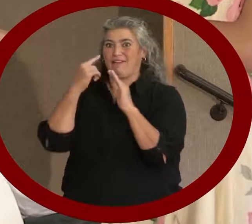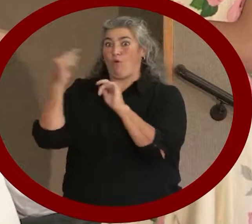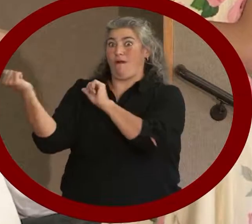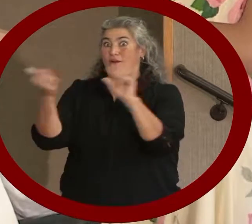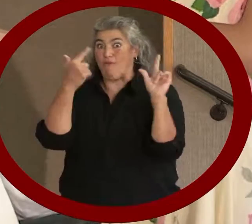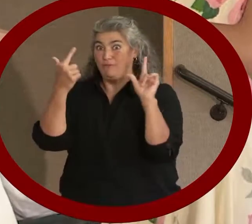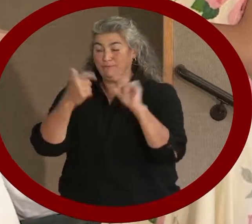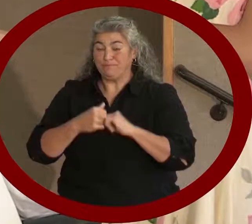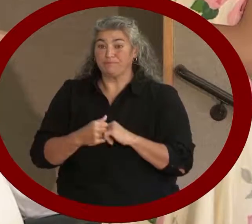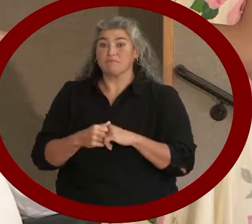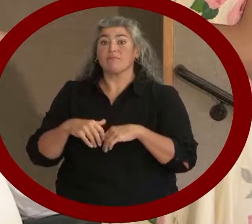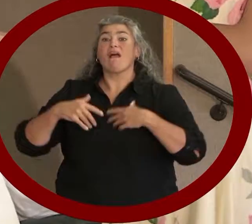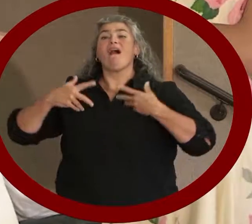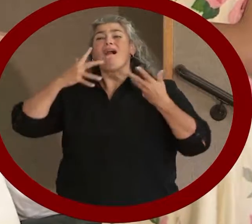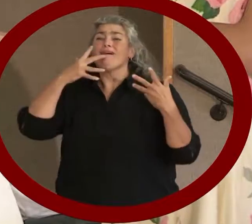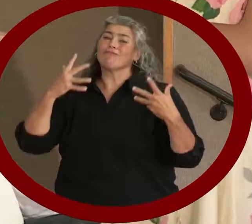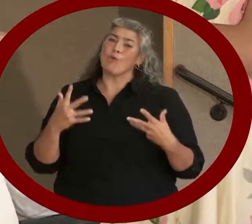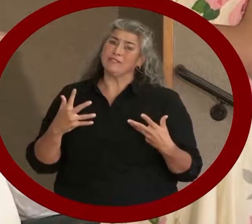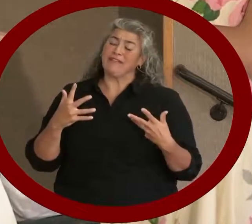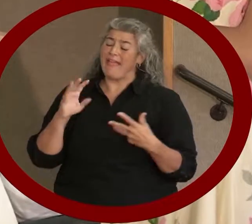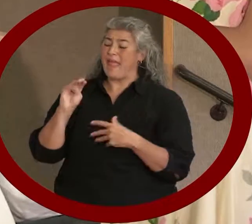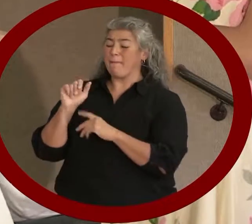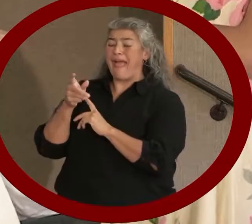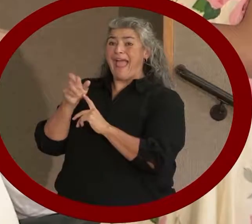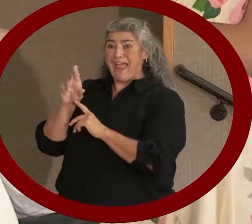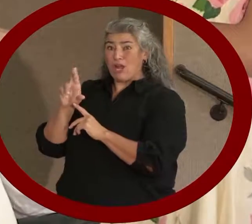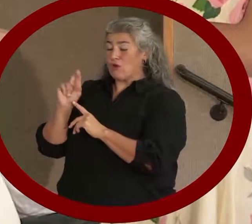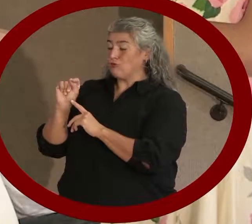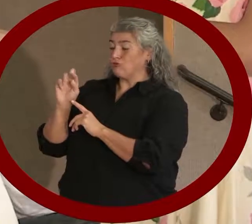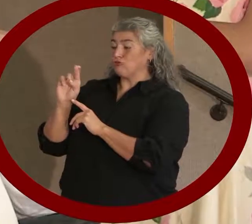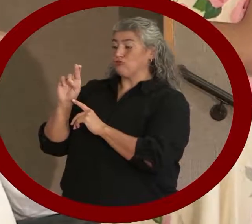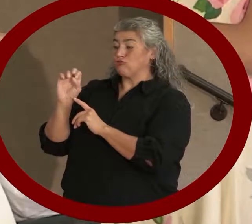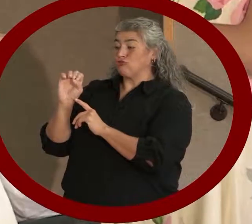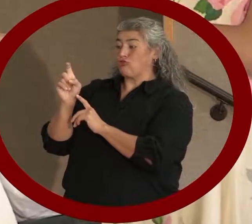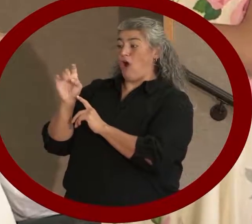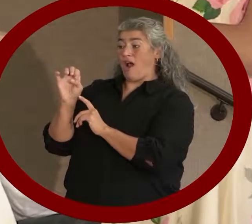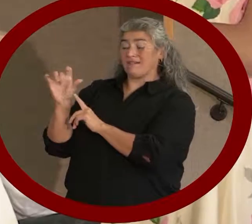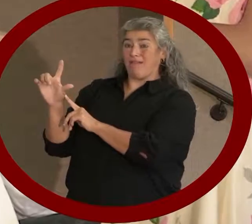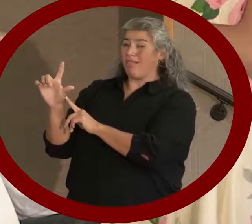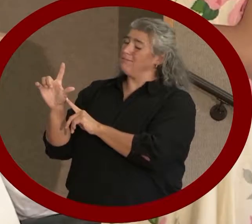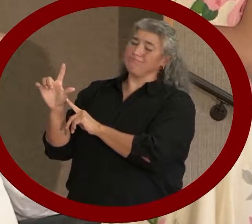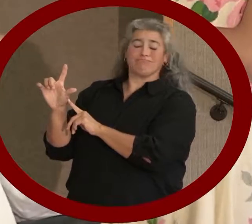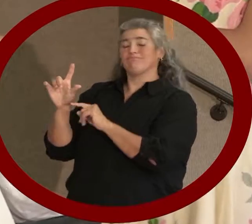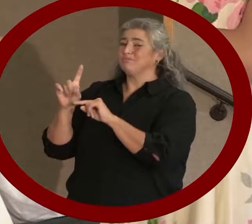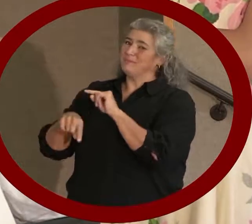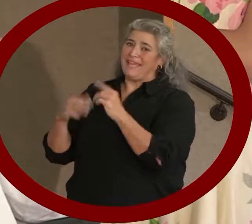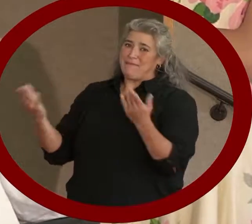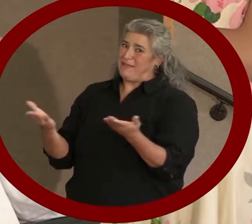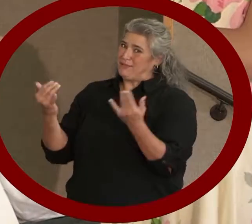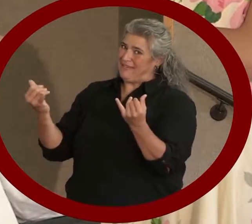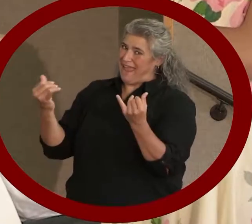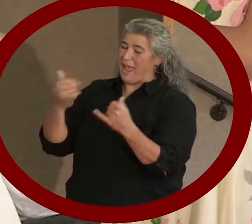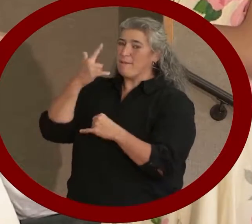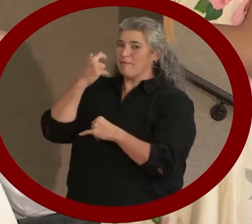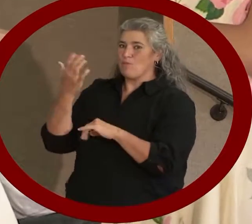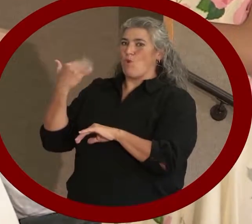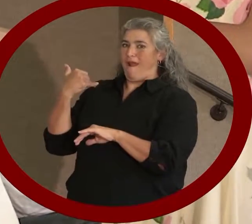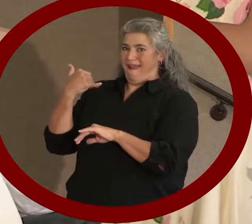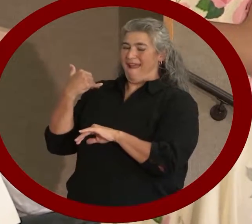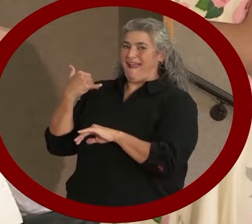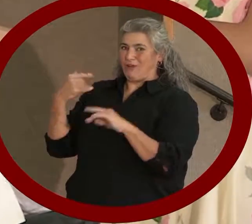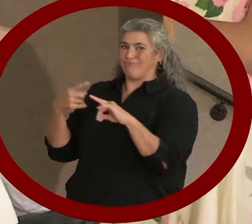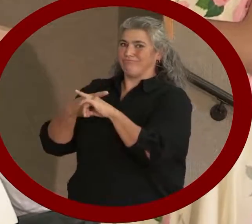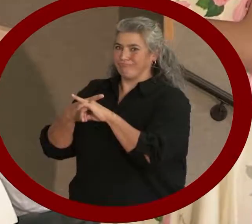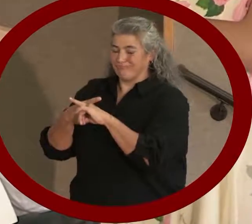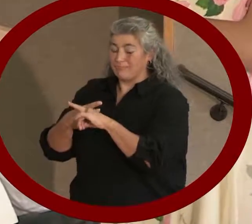Unfortunately, Mayor Troxell was unable to join us today because of a prior commitment, but he has prepared a videotaped message for